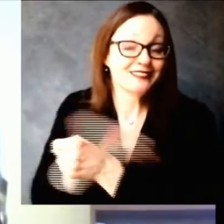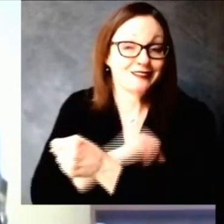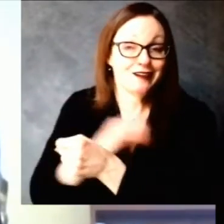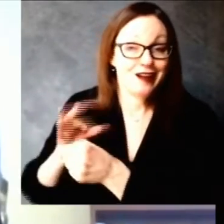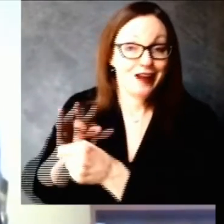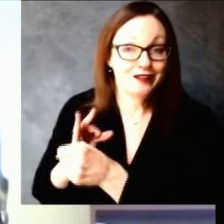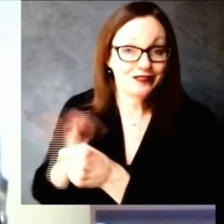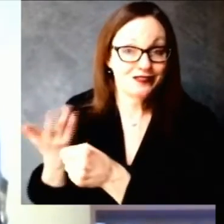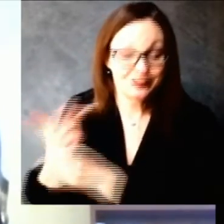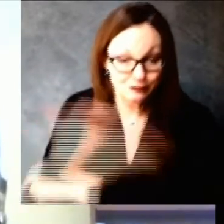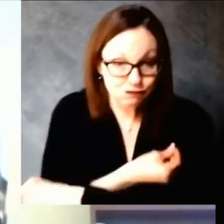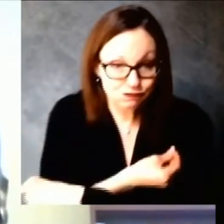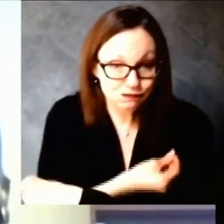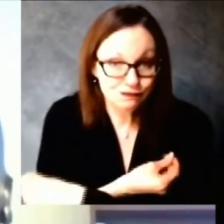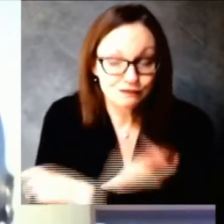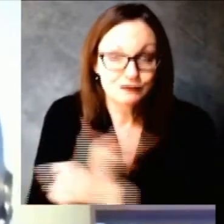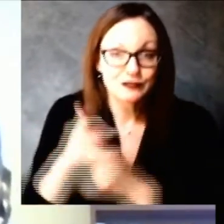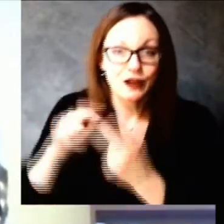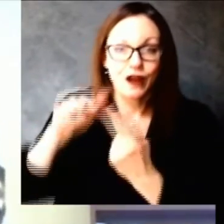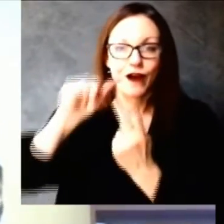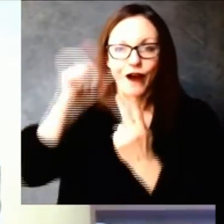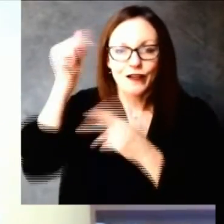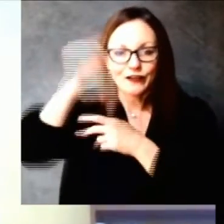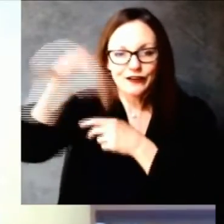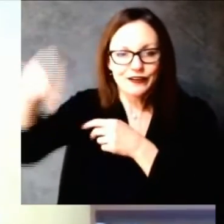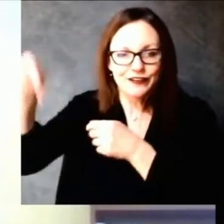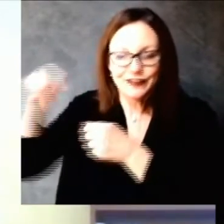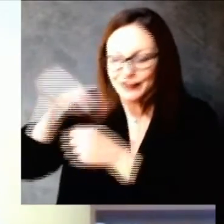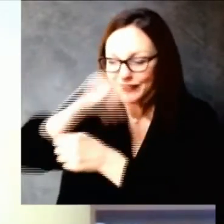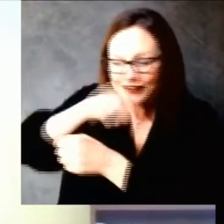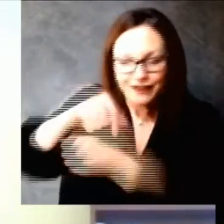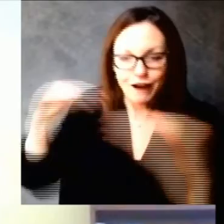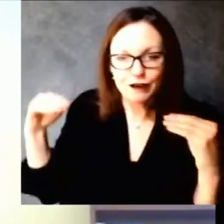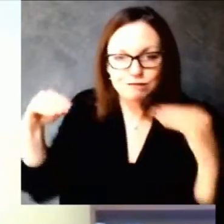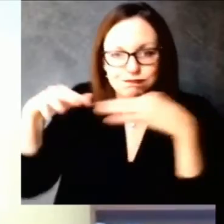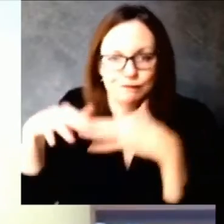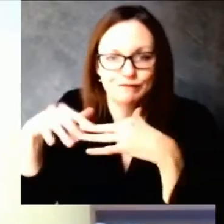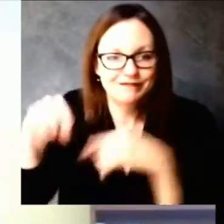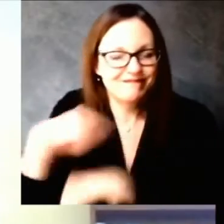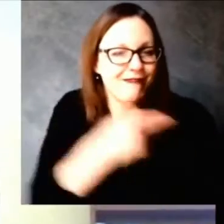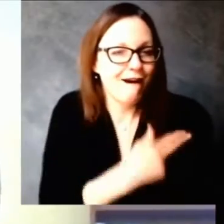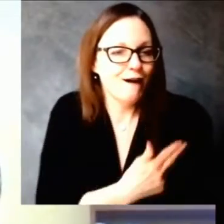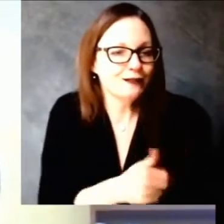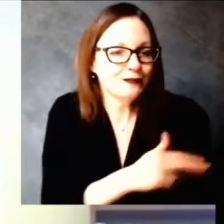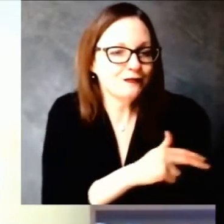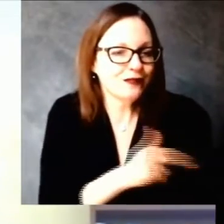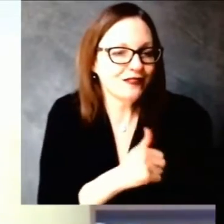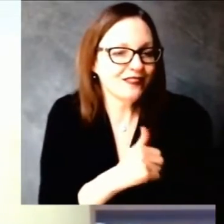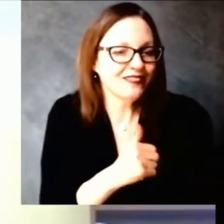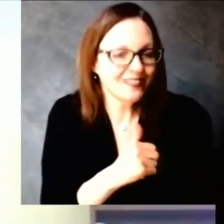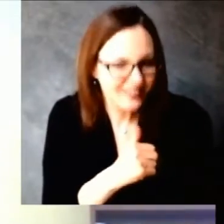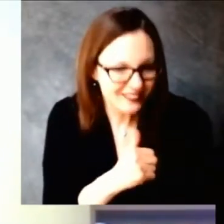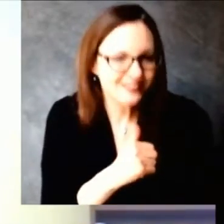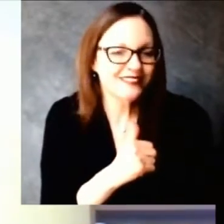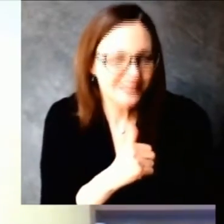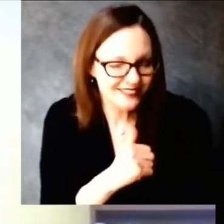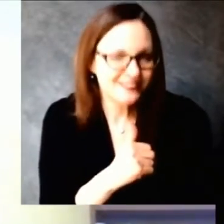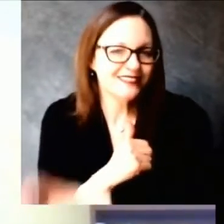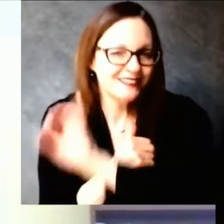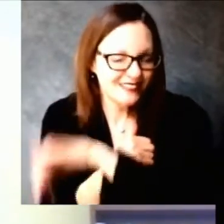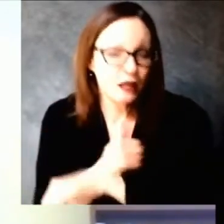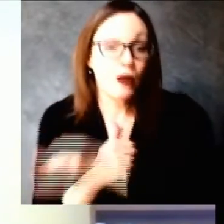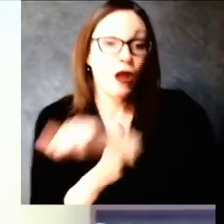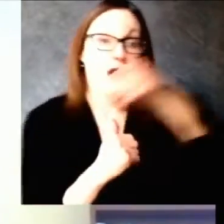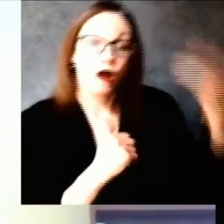of the differences you see in rural counties part of it is also remember in the first